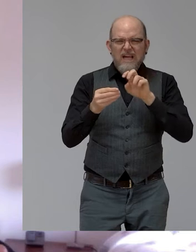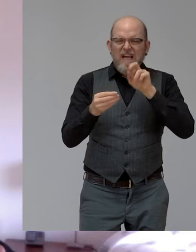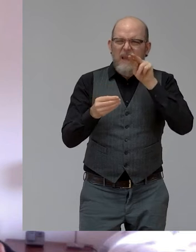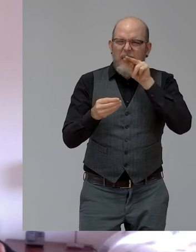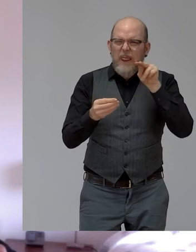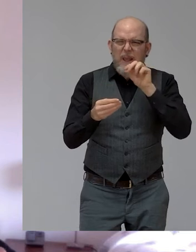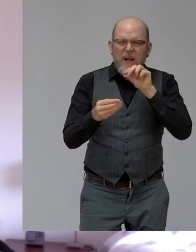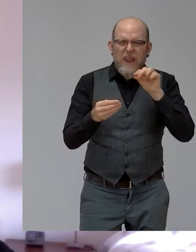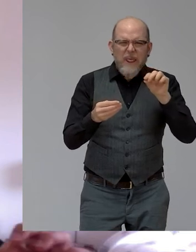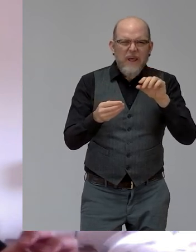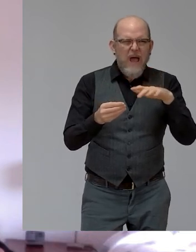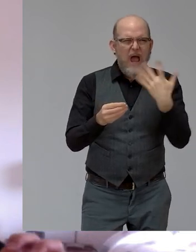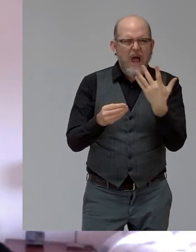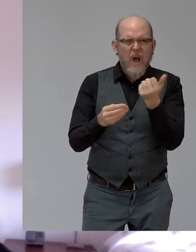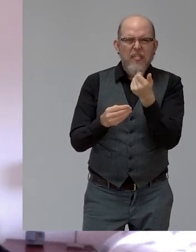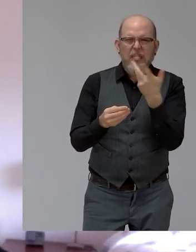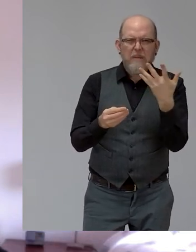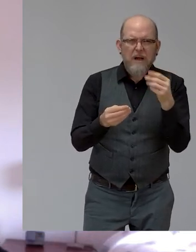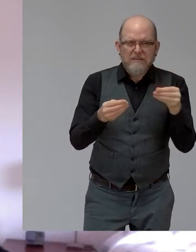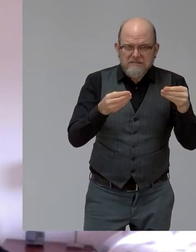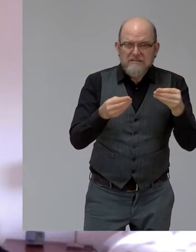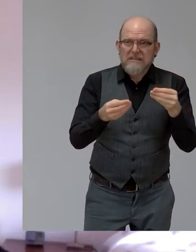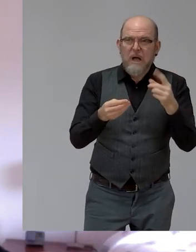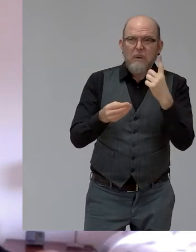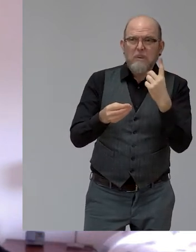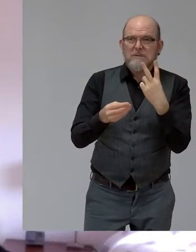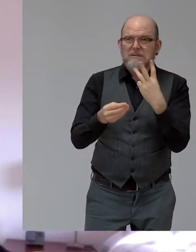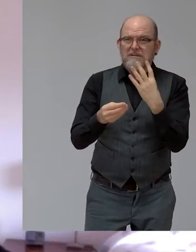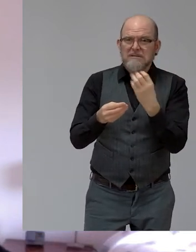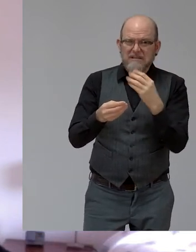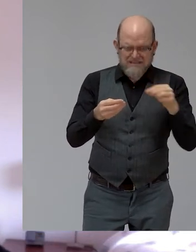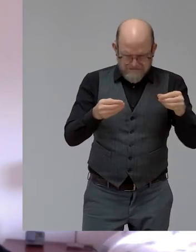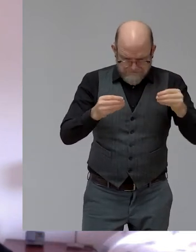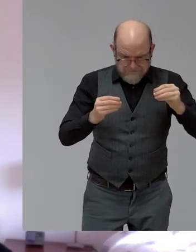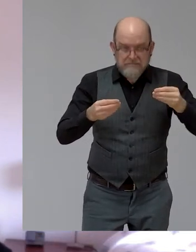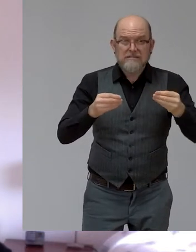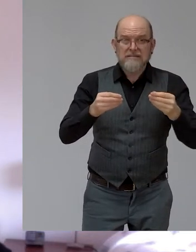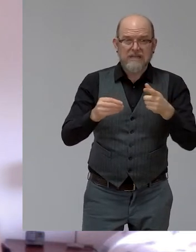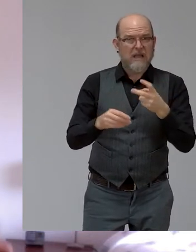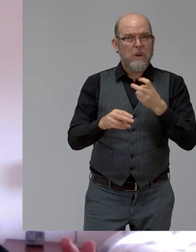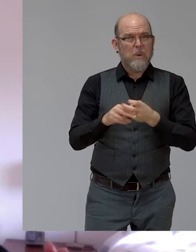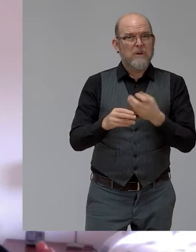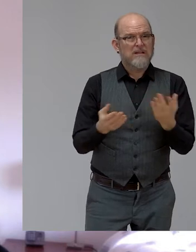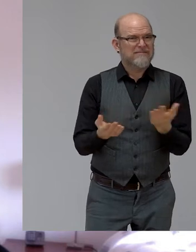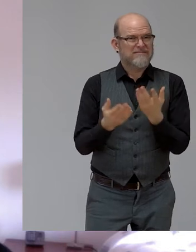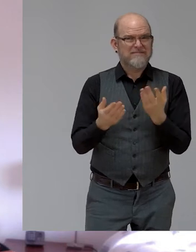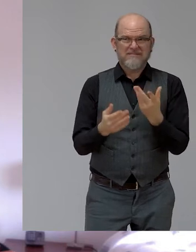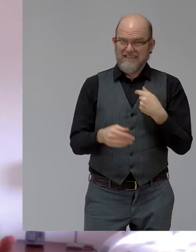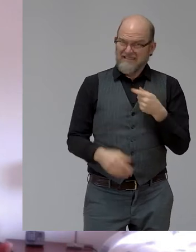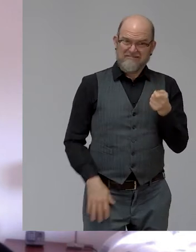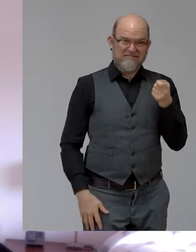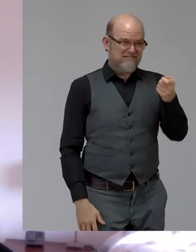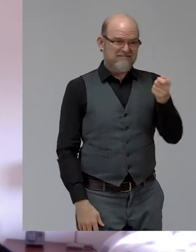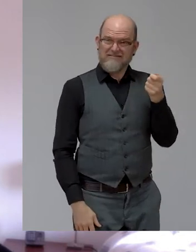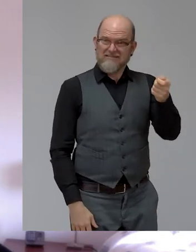and the numbers on the credit card or on the debit card. And you wonder why that, you know,